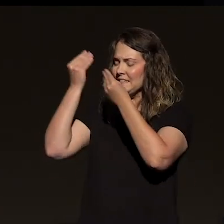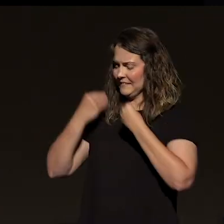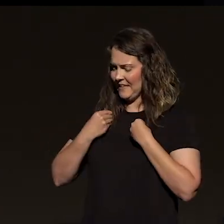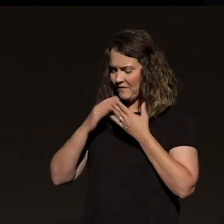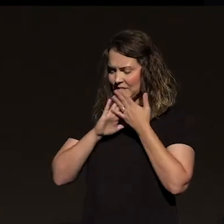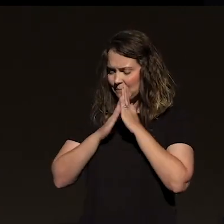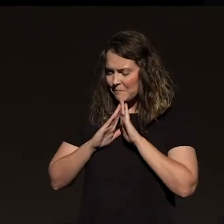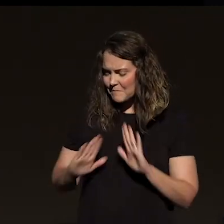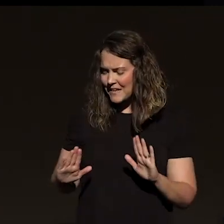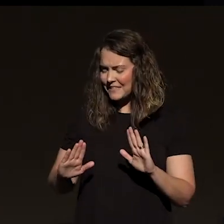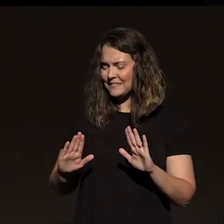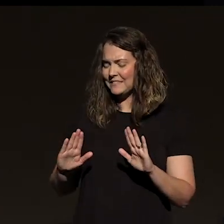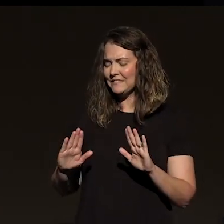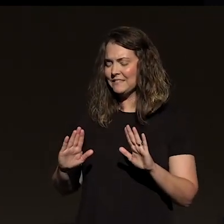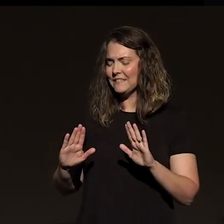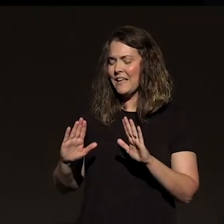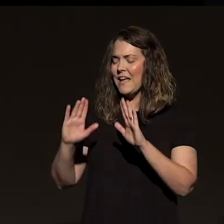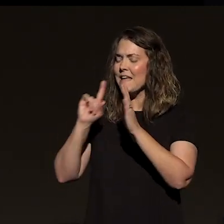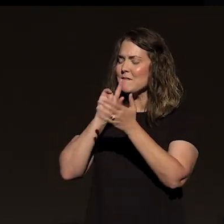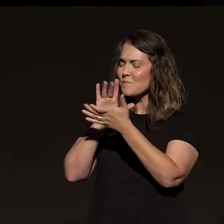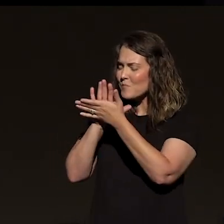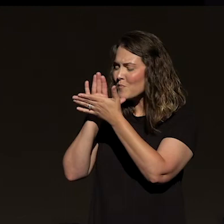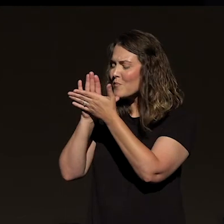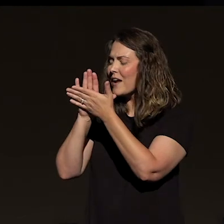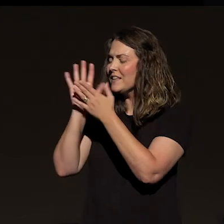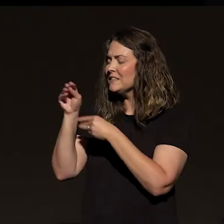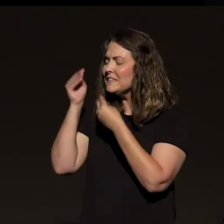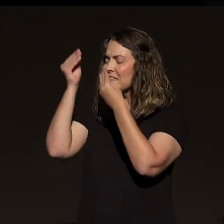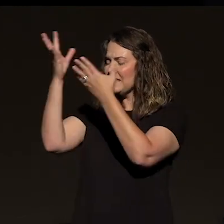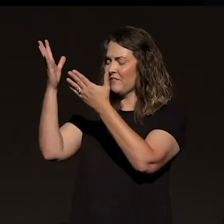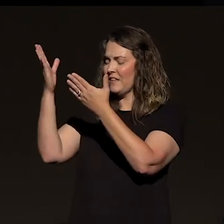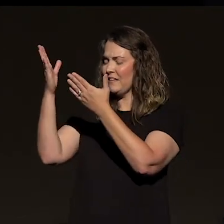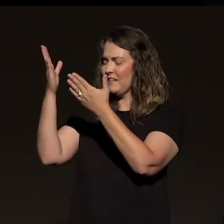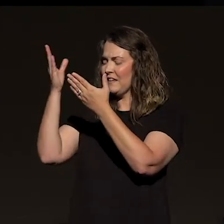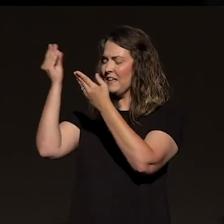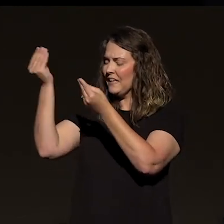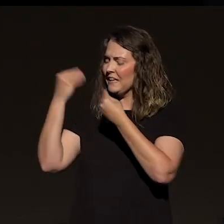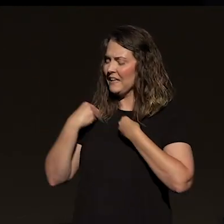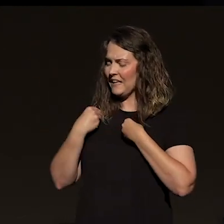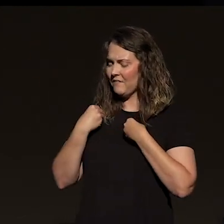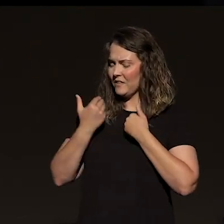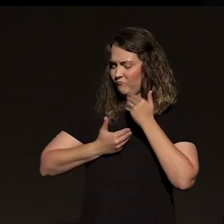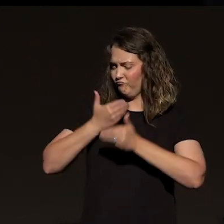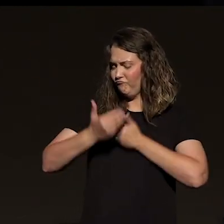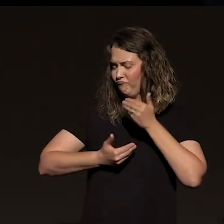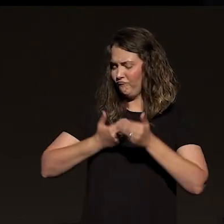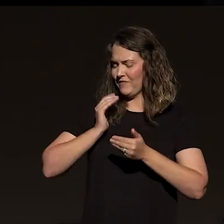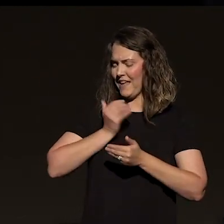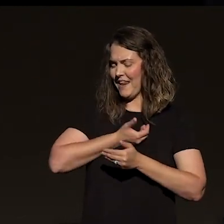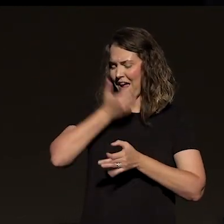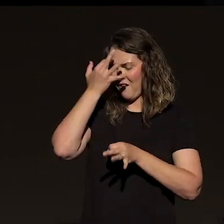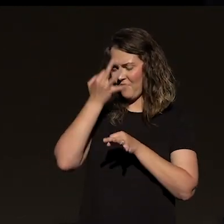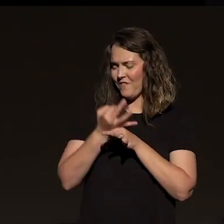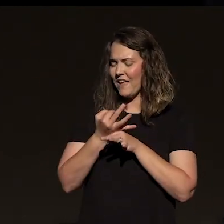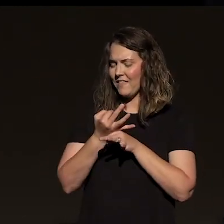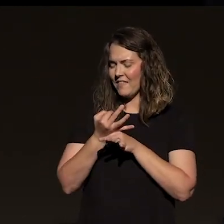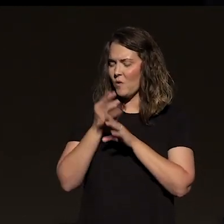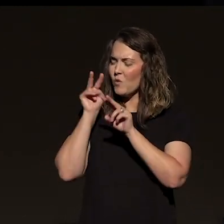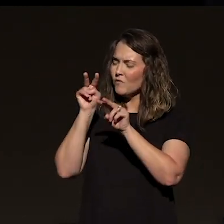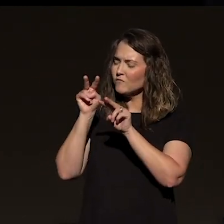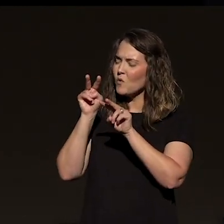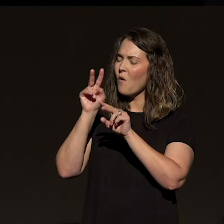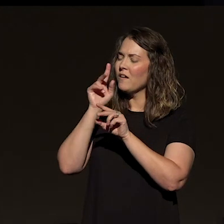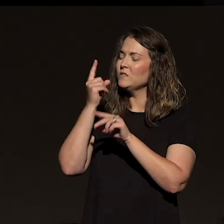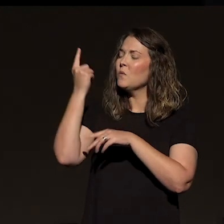our praise and God, continue to grow us, give us progress in our faith as we look forward to the day that you come. And God, as you've revealed today,